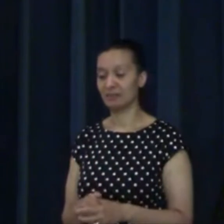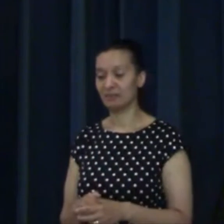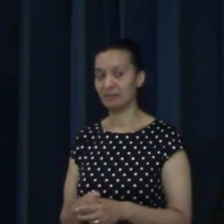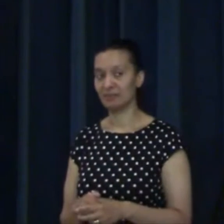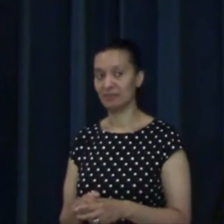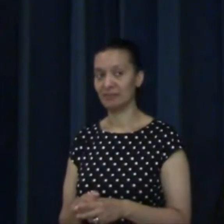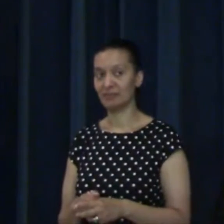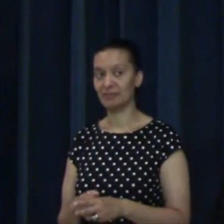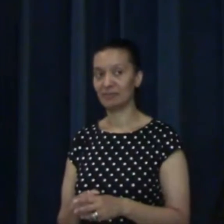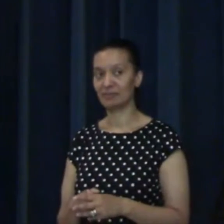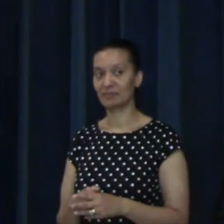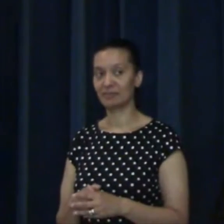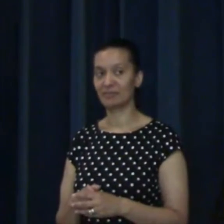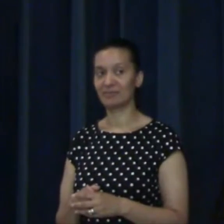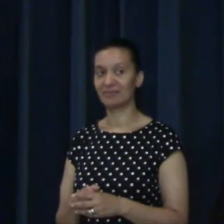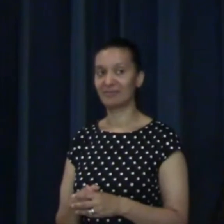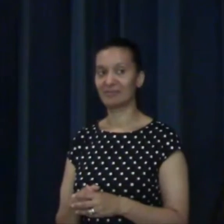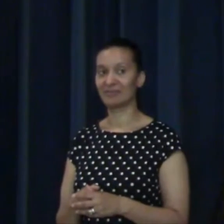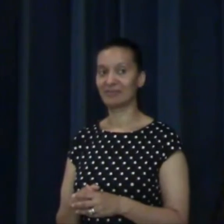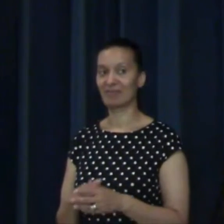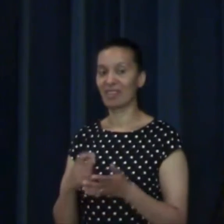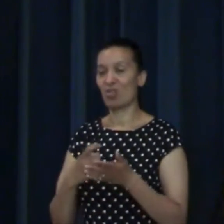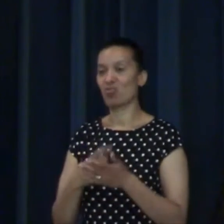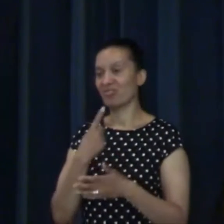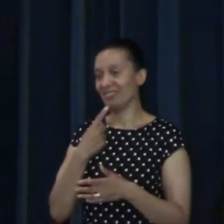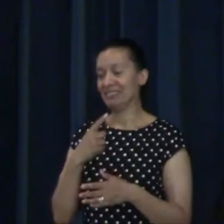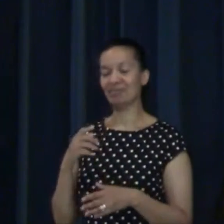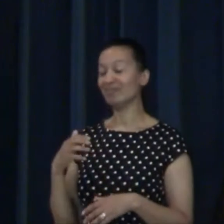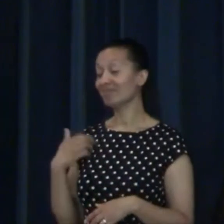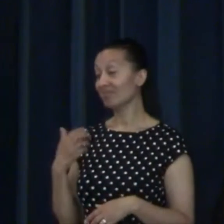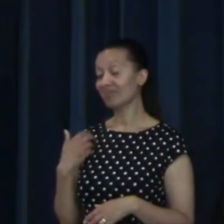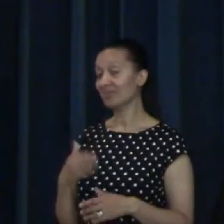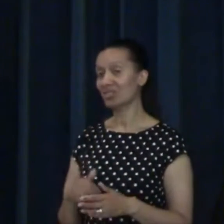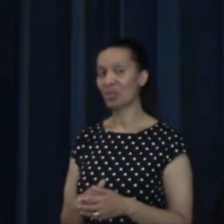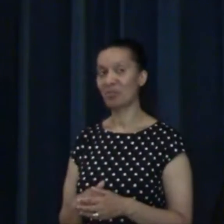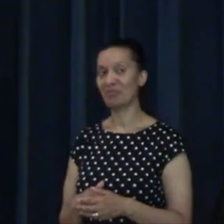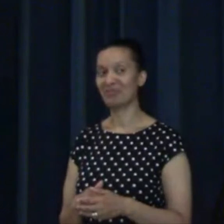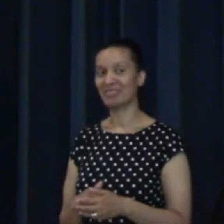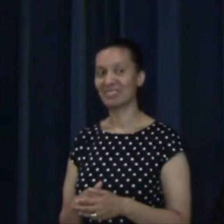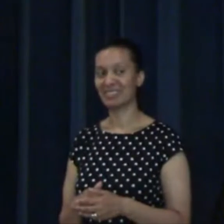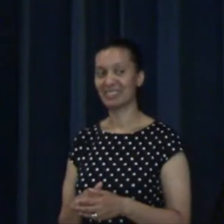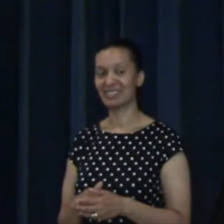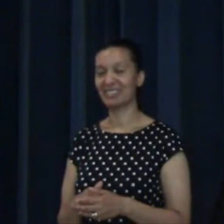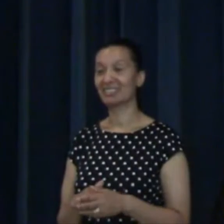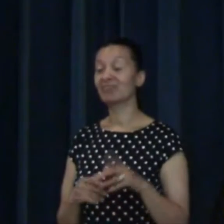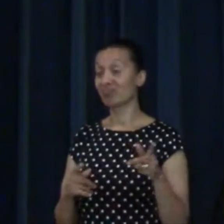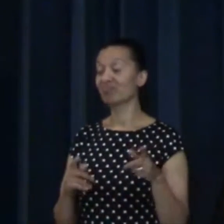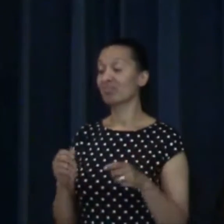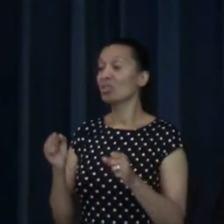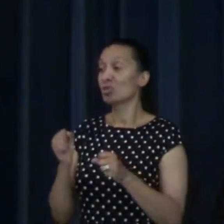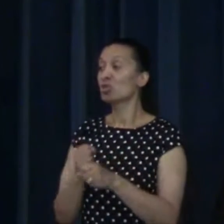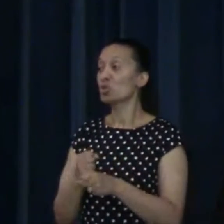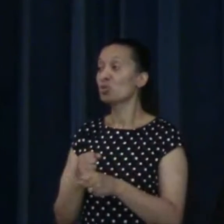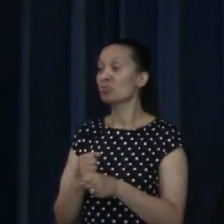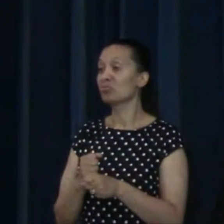I still do stupid things.